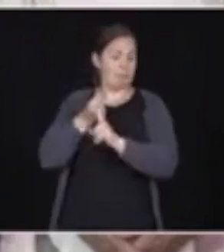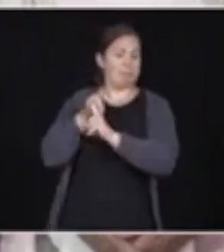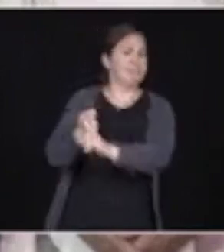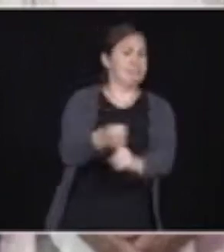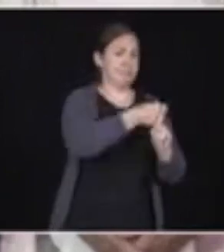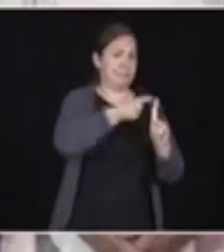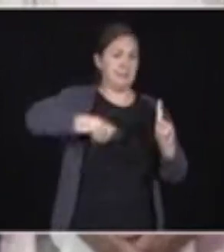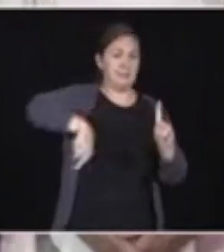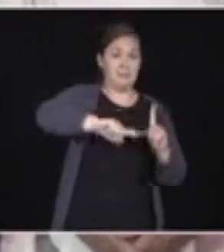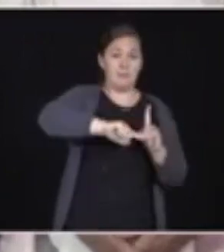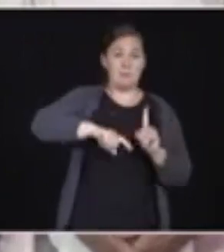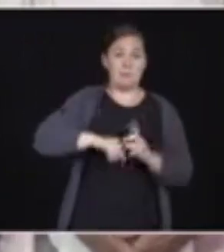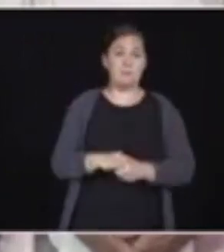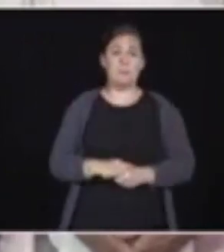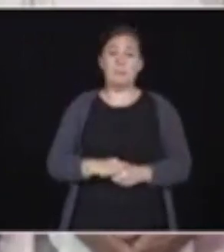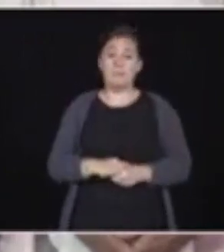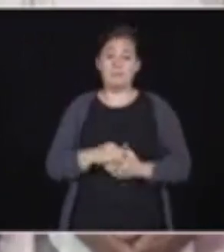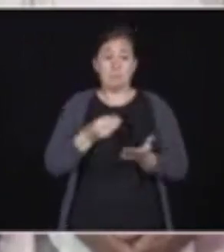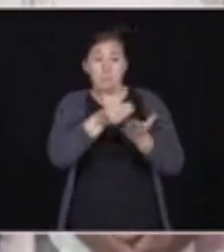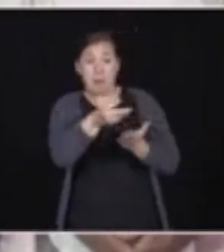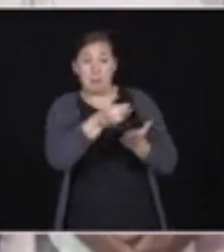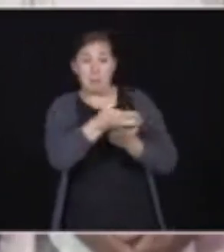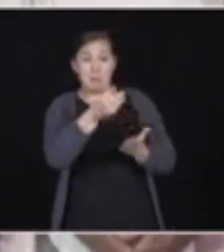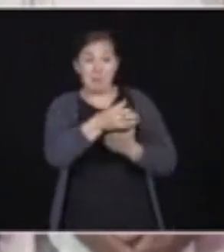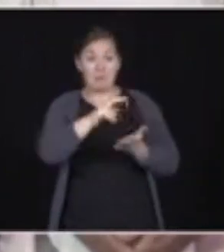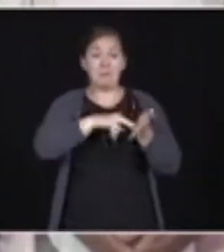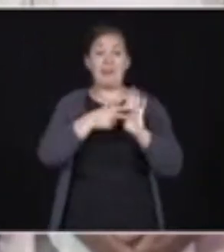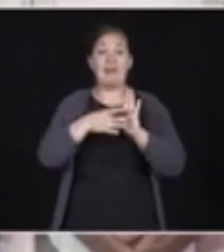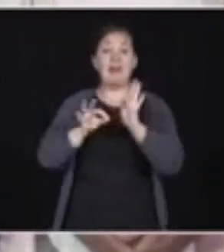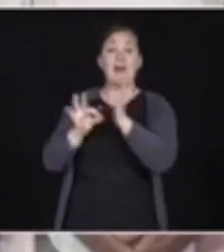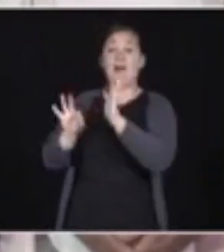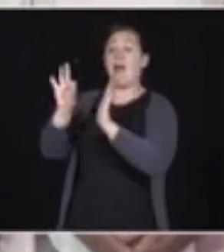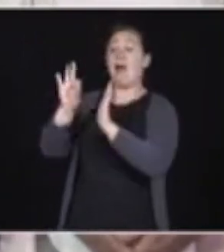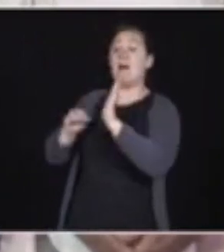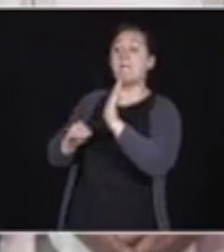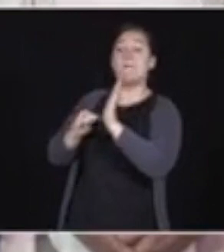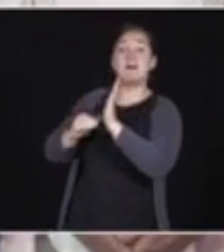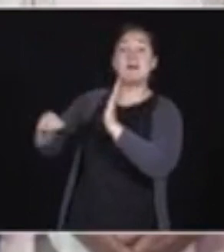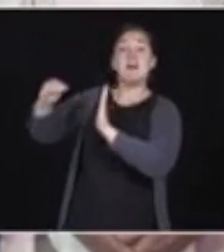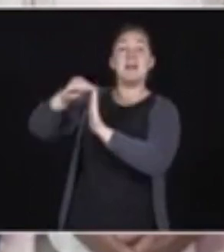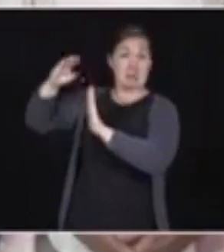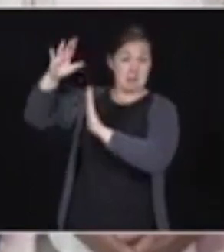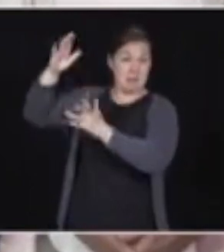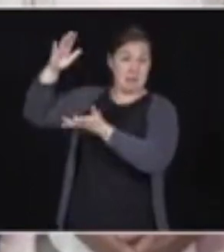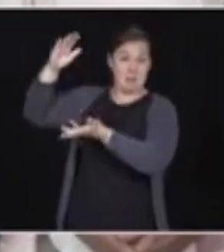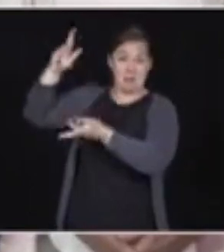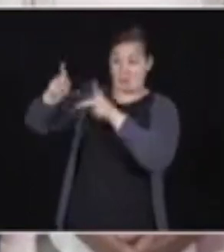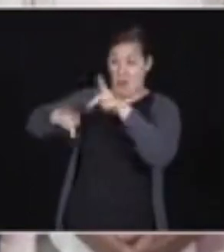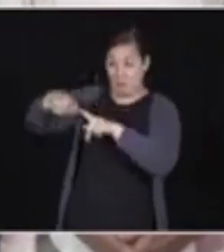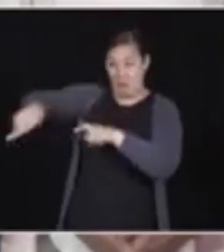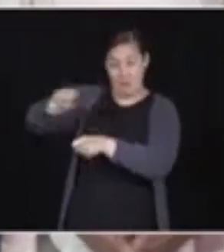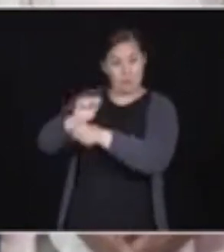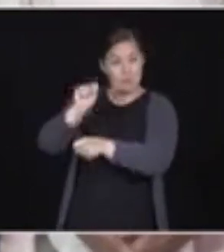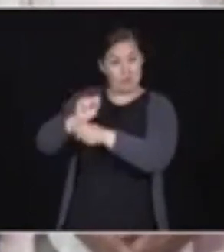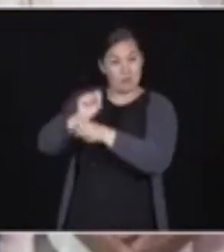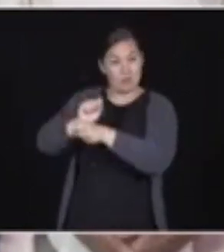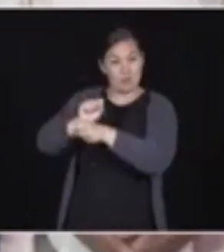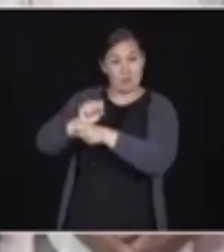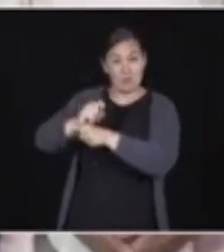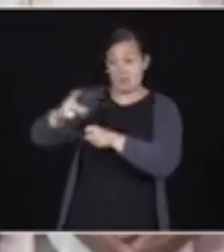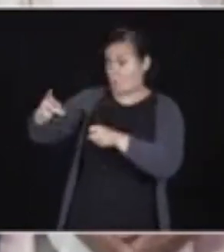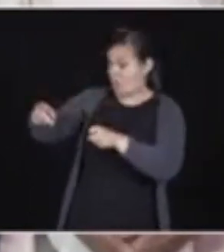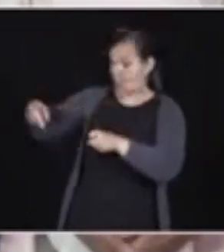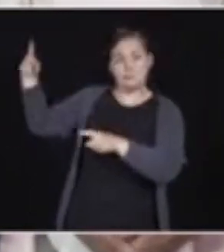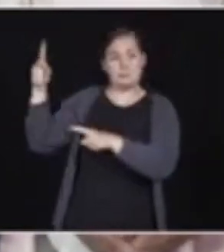million American jobs down there because of our trade. So let's show them what Canada is made of. Buy Ontario-made